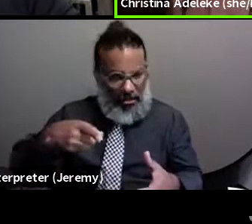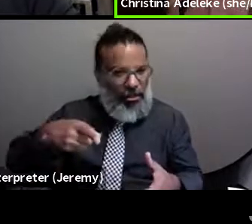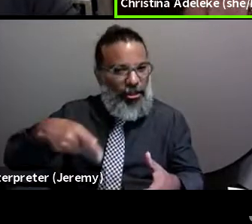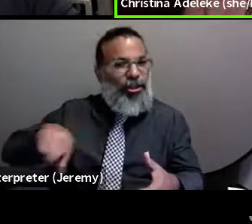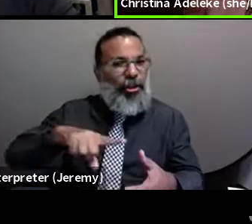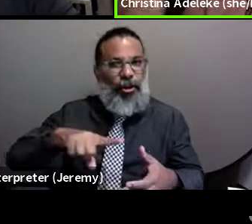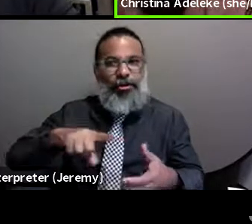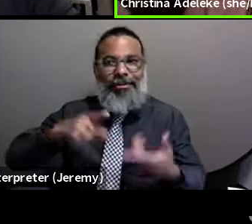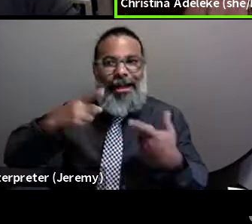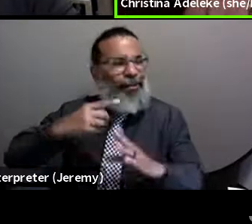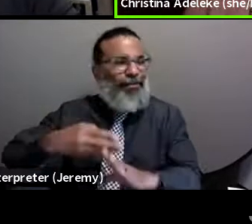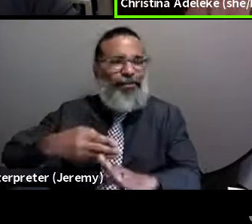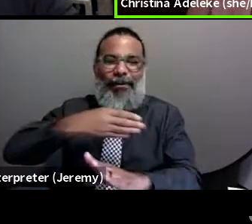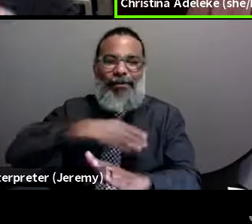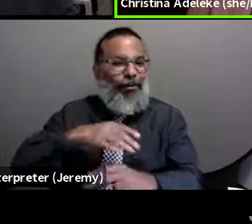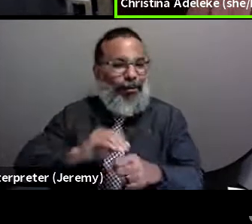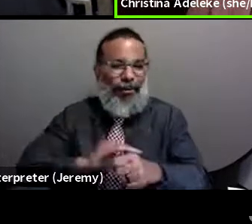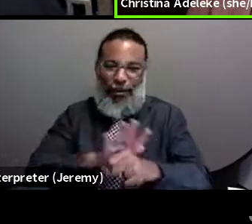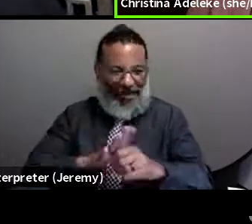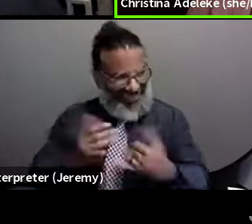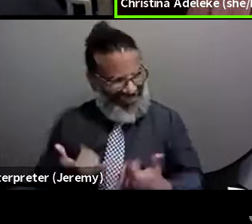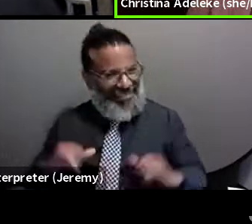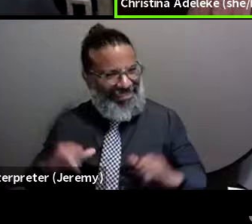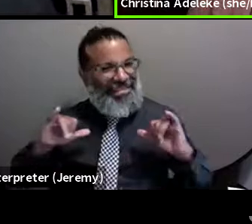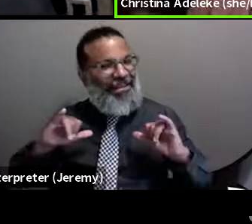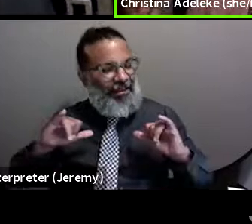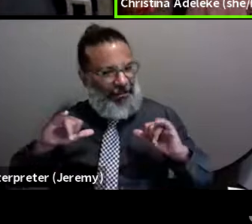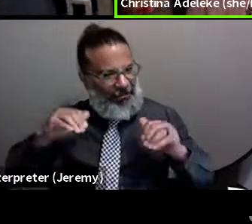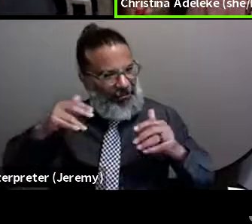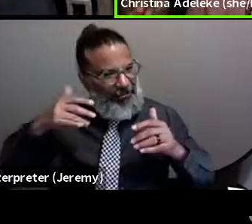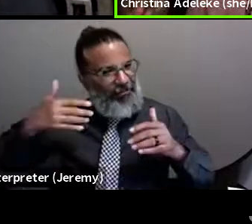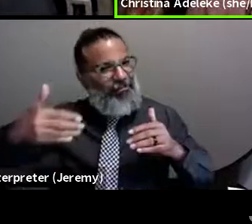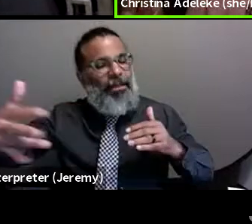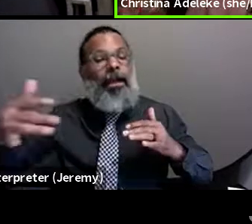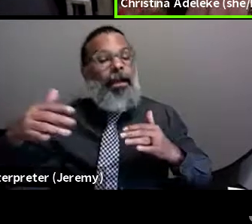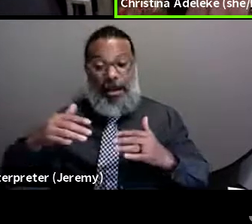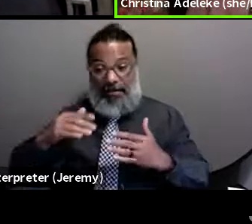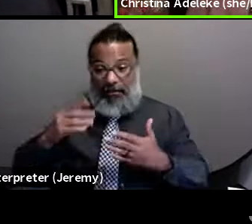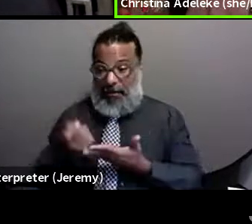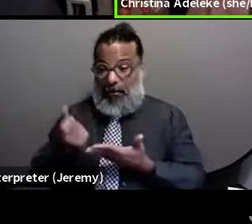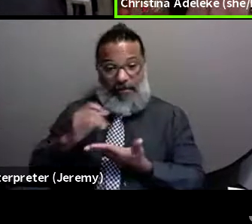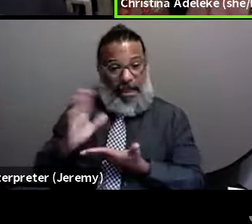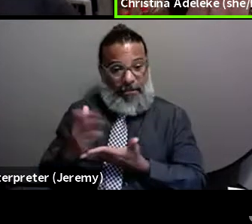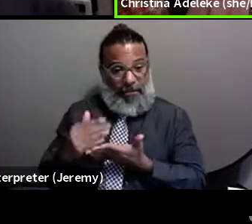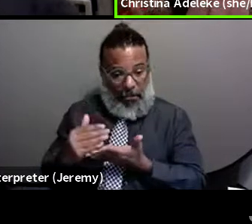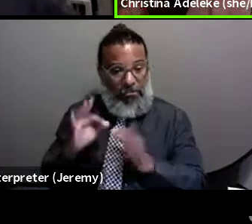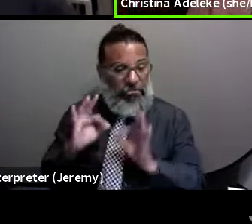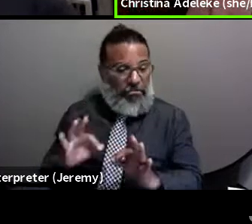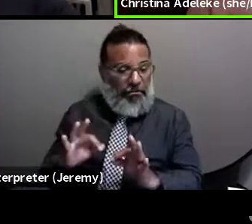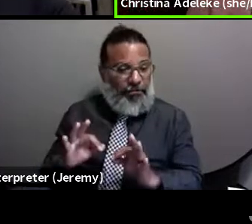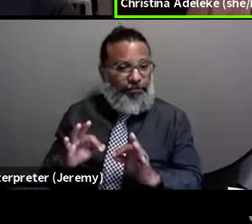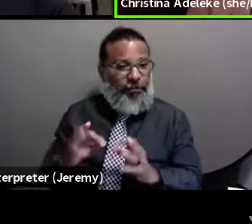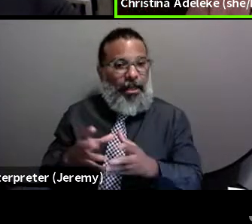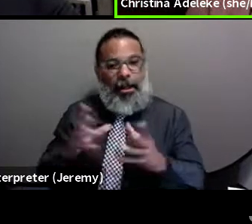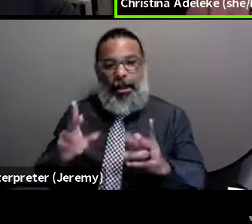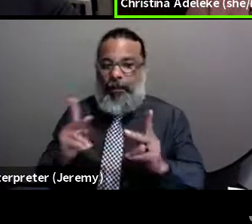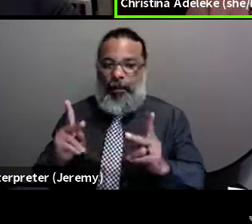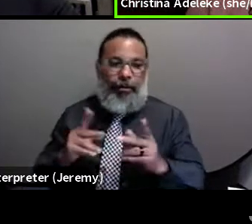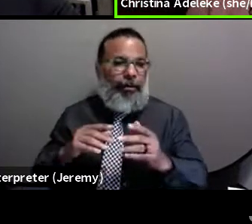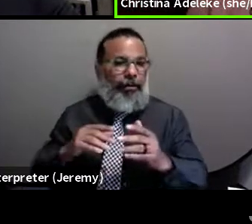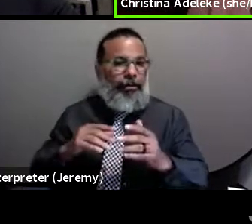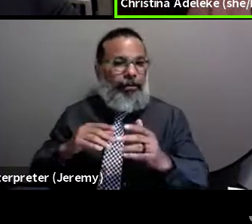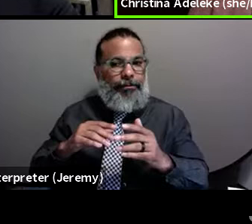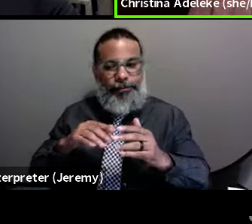prior to COVID, and they're still here. So being able to take that piece out and allow folks to access through